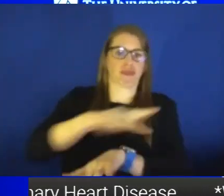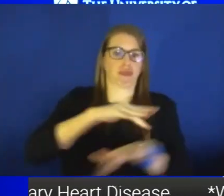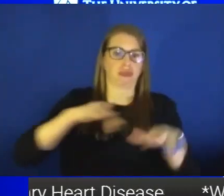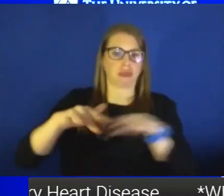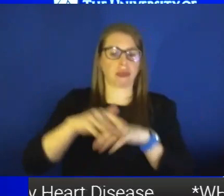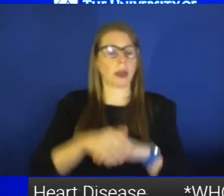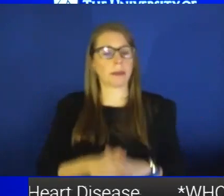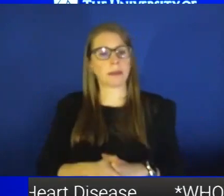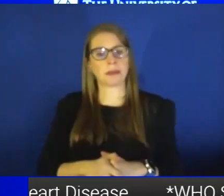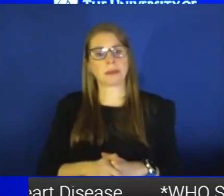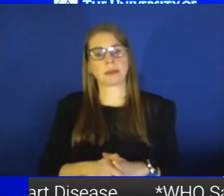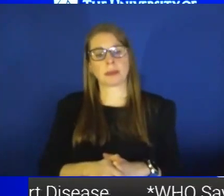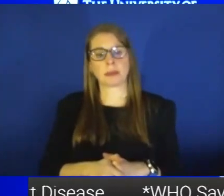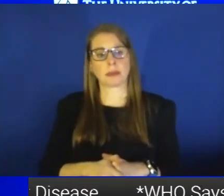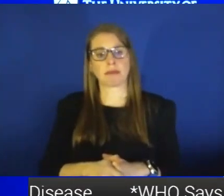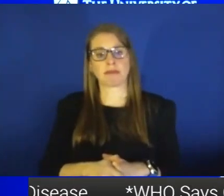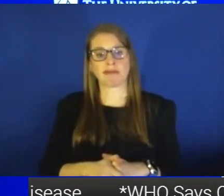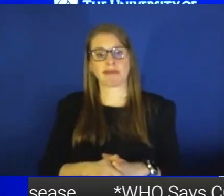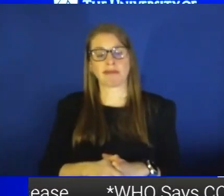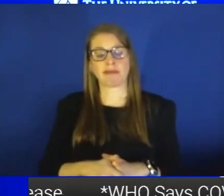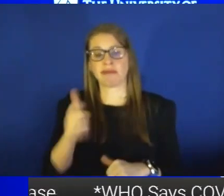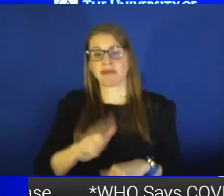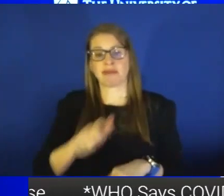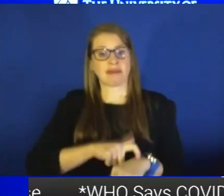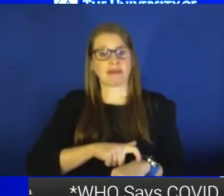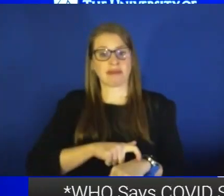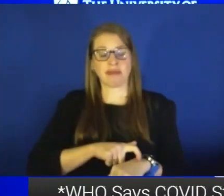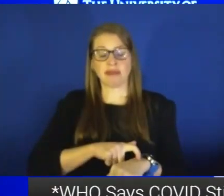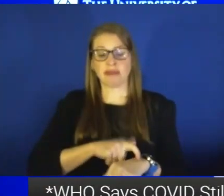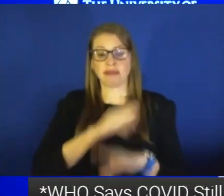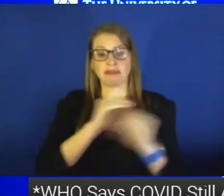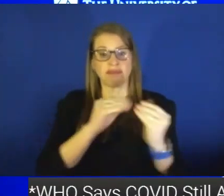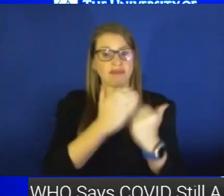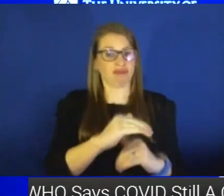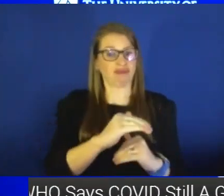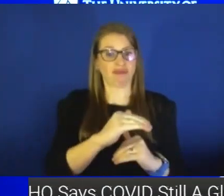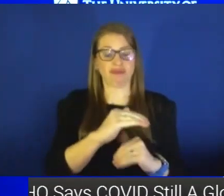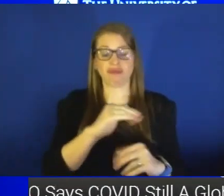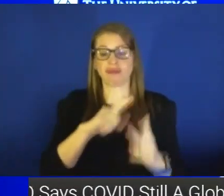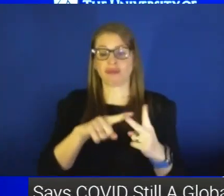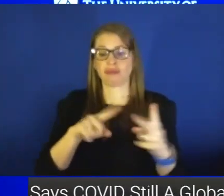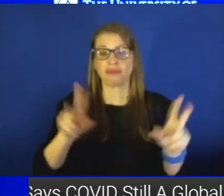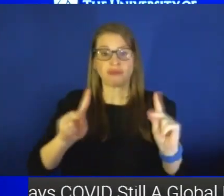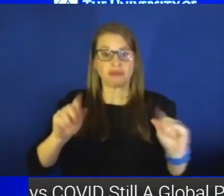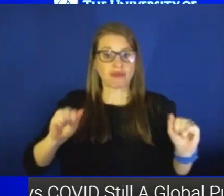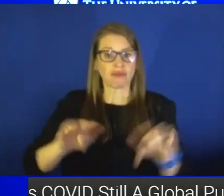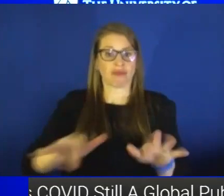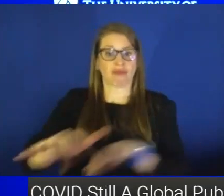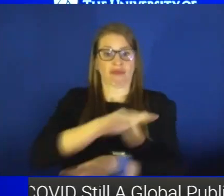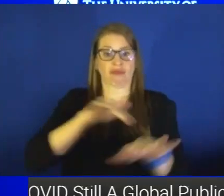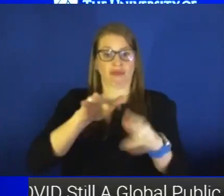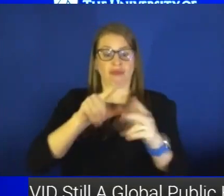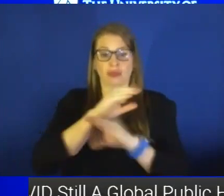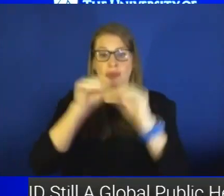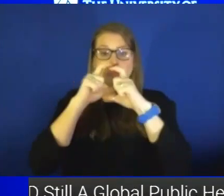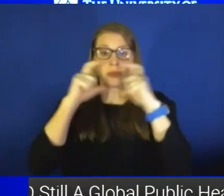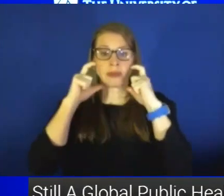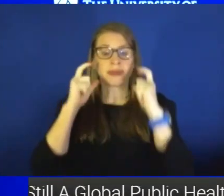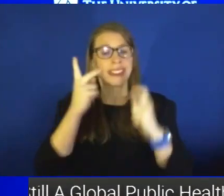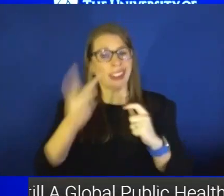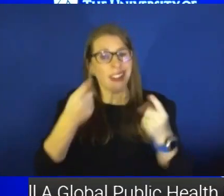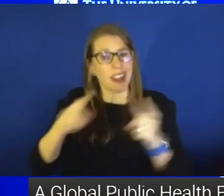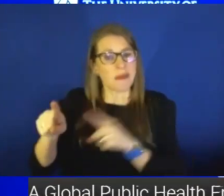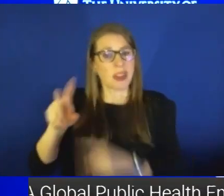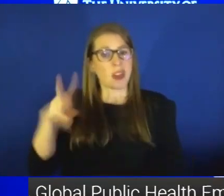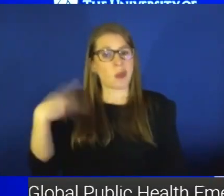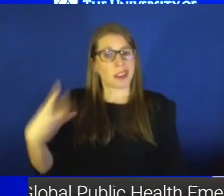time when you have lack of restrictions, no masking, people getting together. We saw this in Washington, D.C. We know there is the potential for